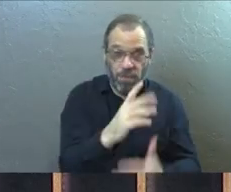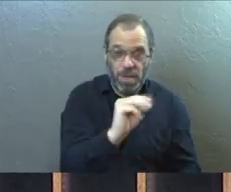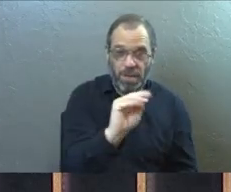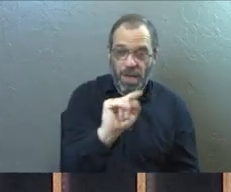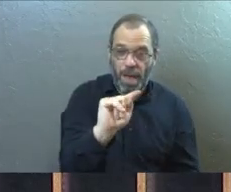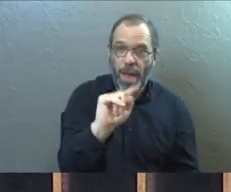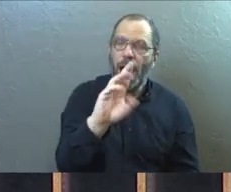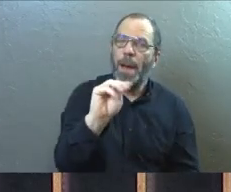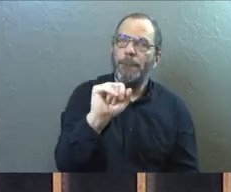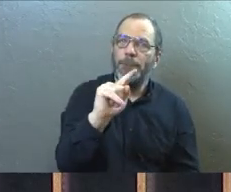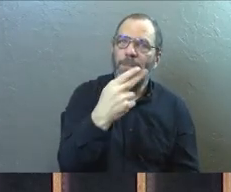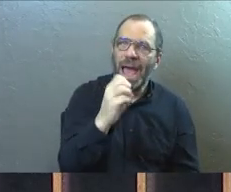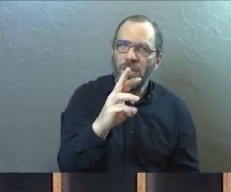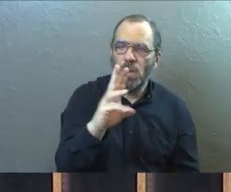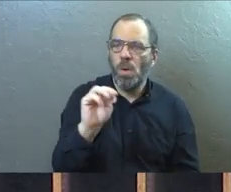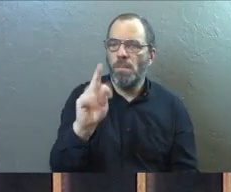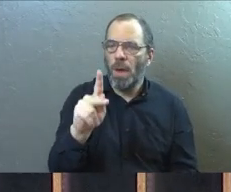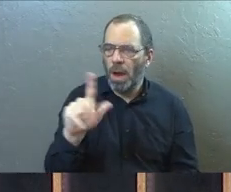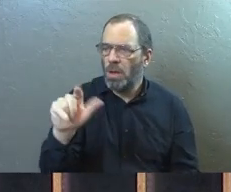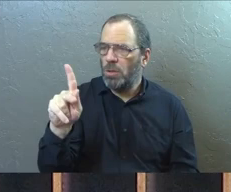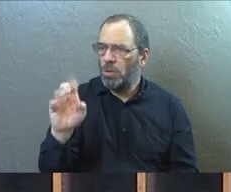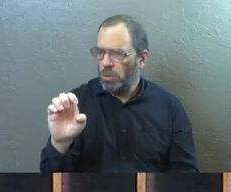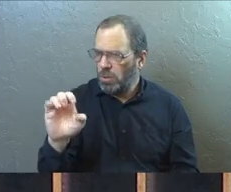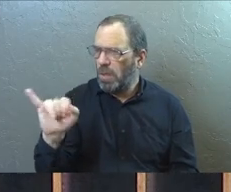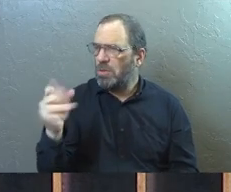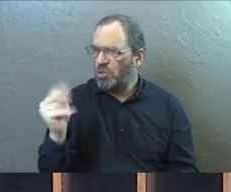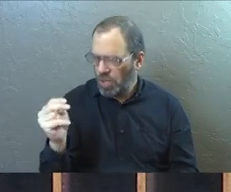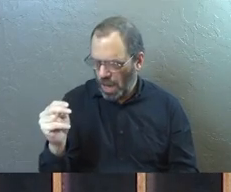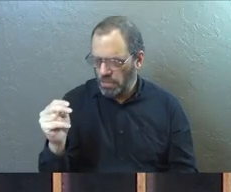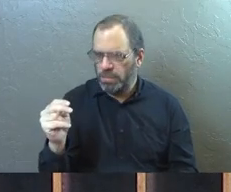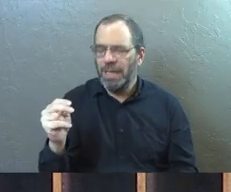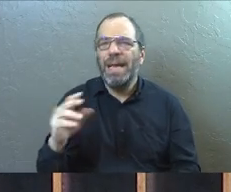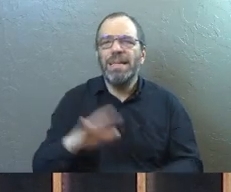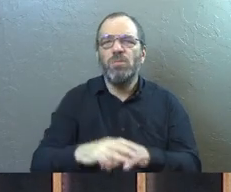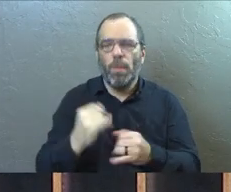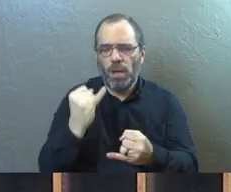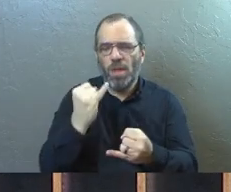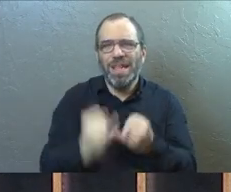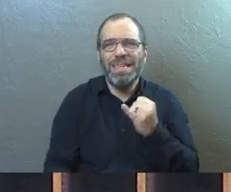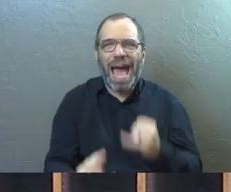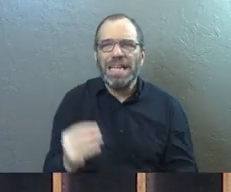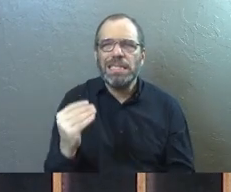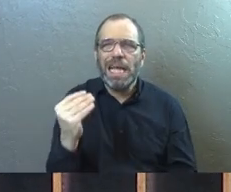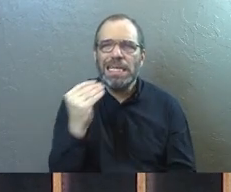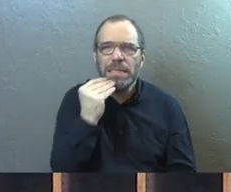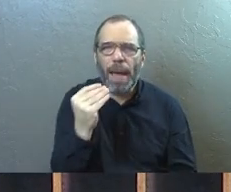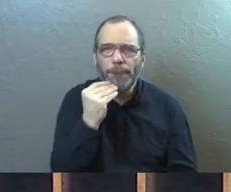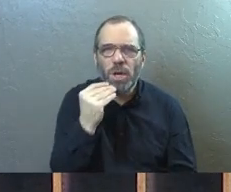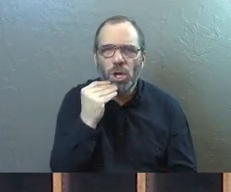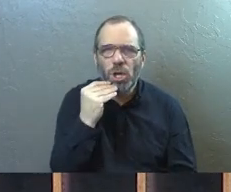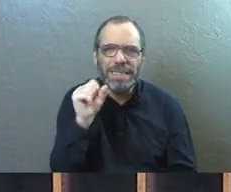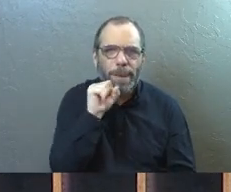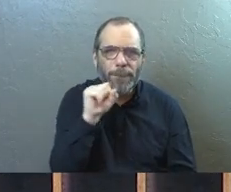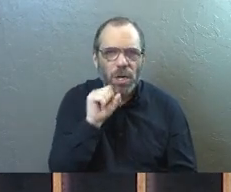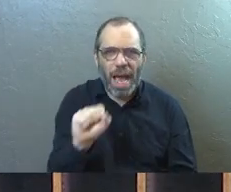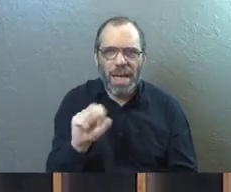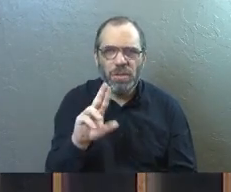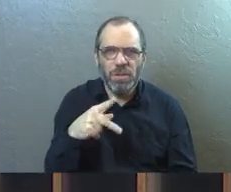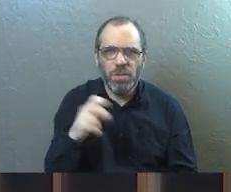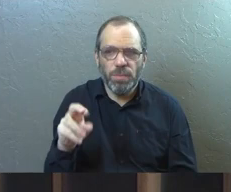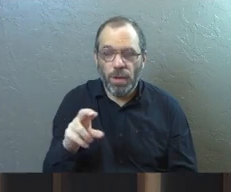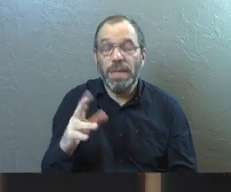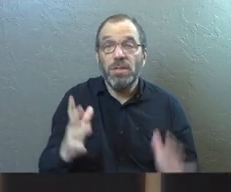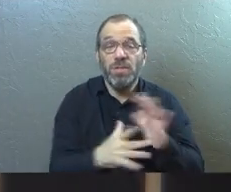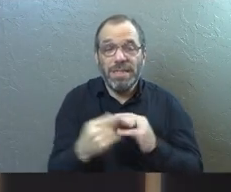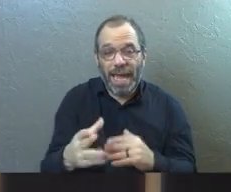story of Jesus, they had the Last Supper. There's been a painting made of that. They had the Last Supper and Jesus gave his disciples the